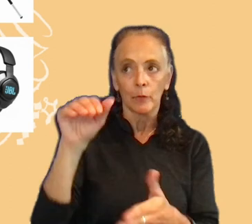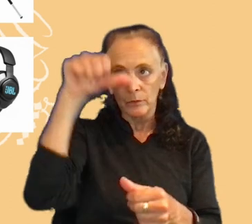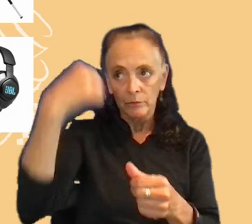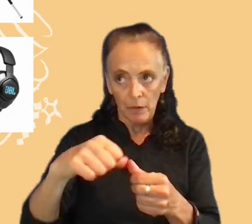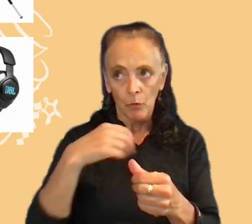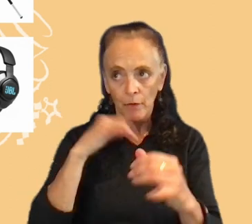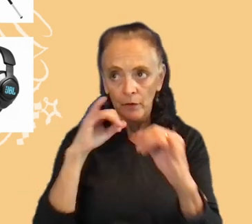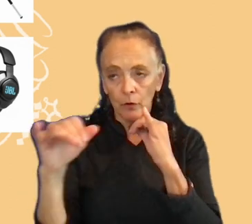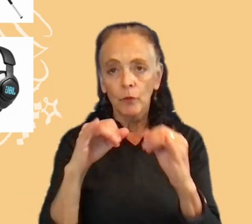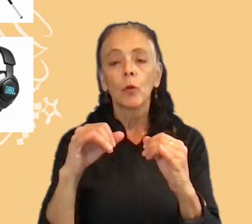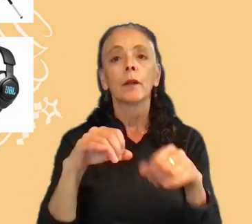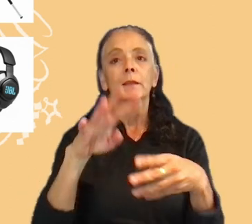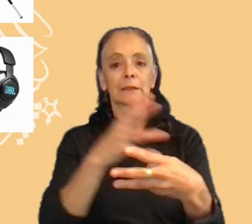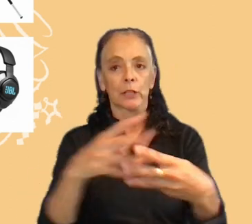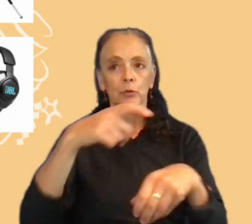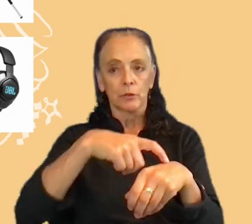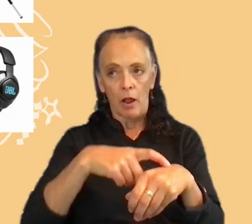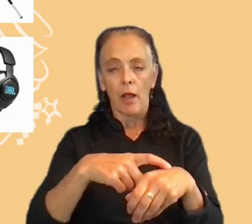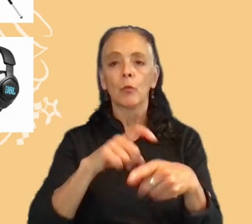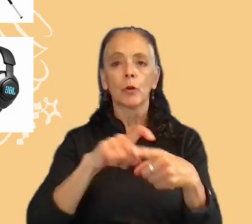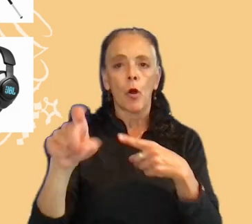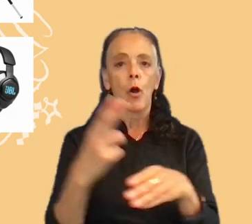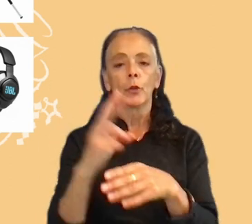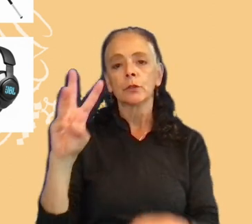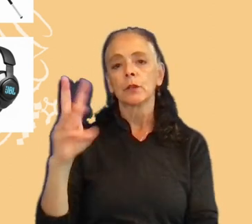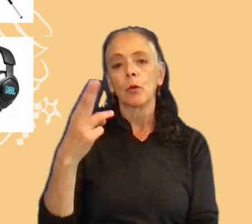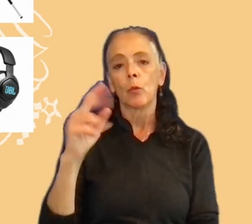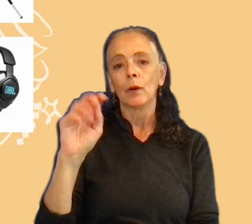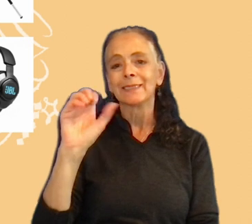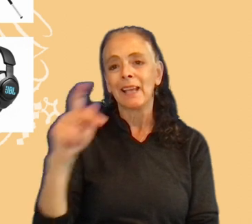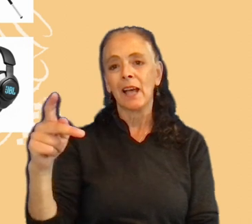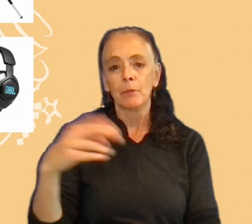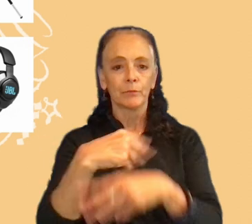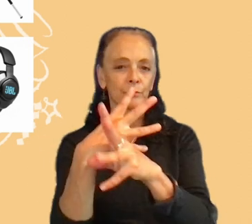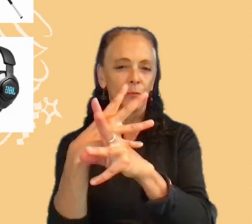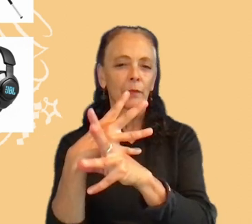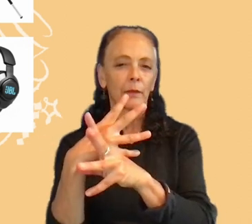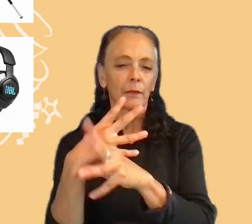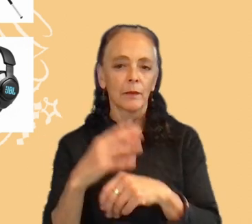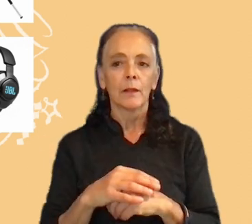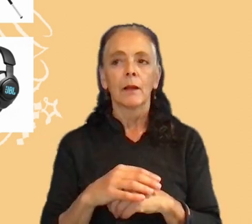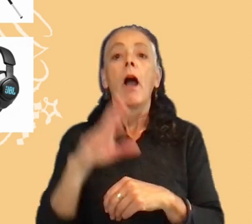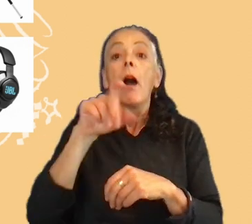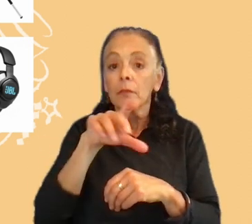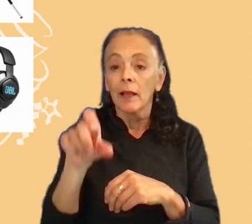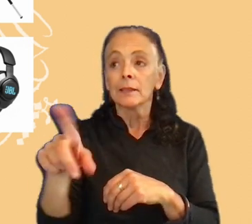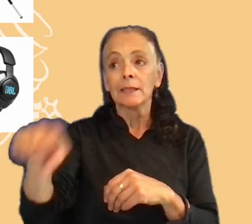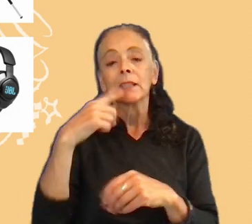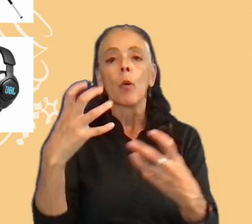in the scheduled time, we called them via a WhatsApp video call. Unless they stated that they wanted a regular WhatsApp